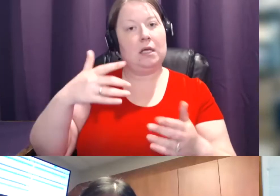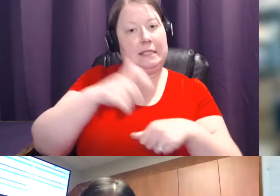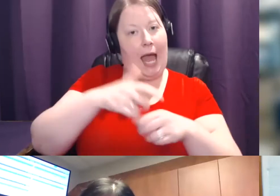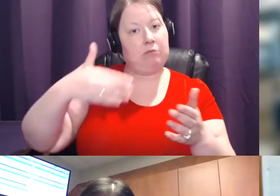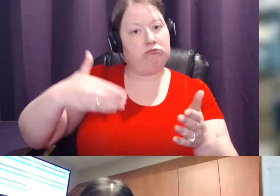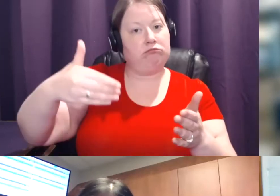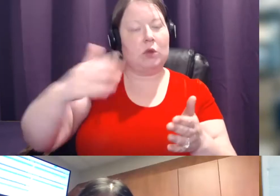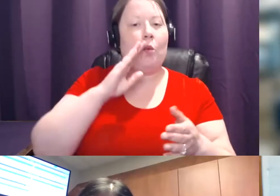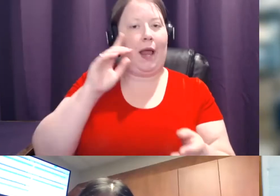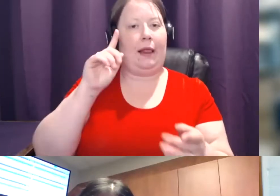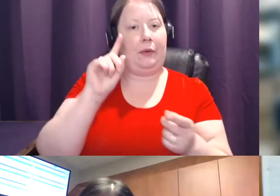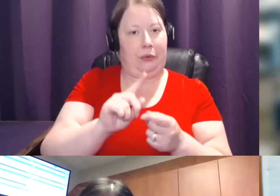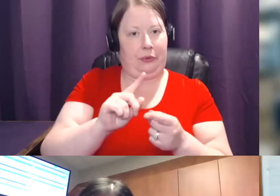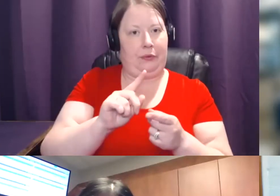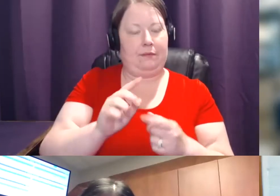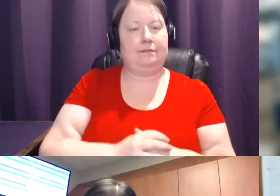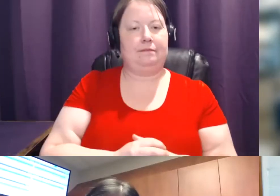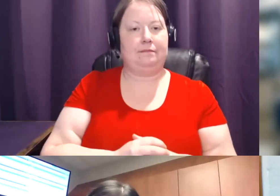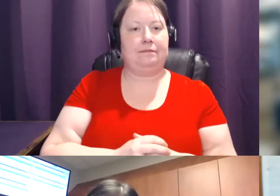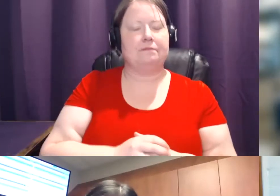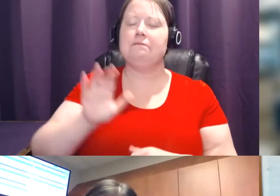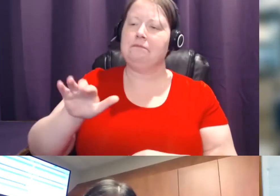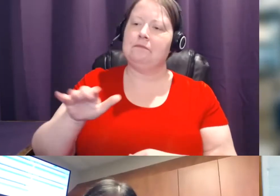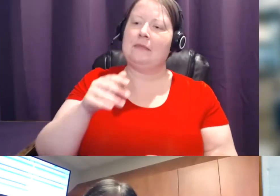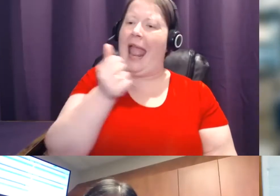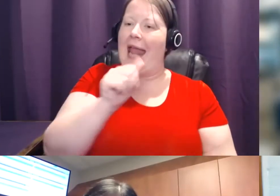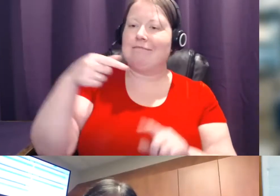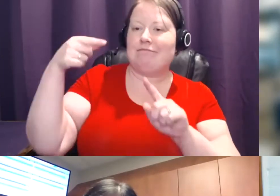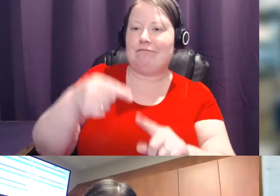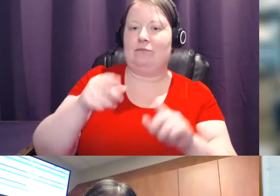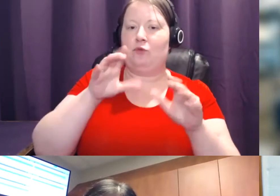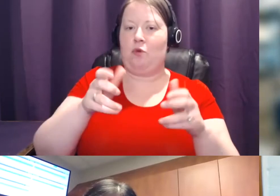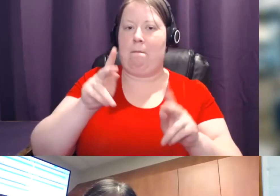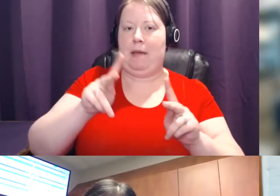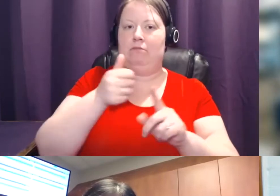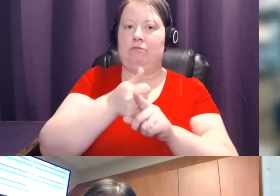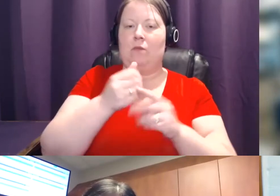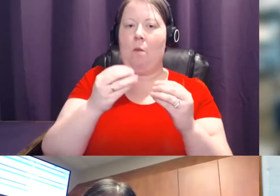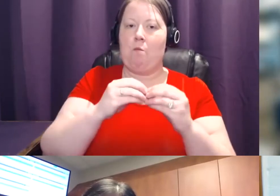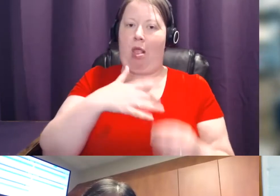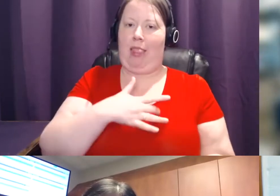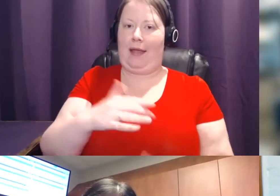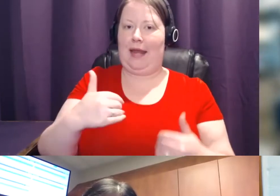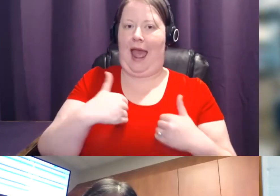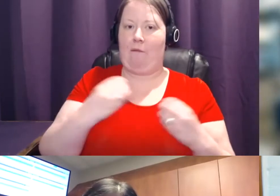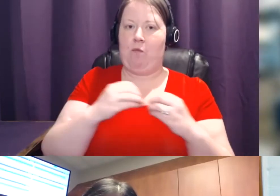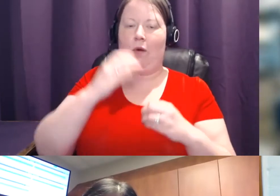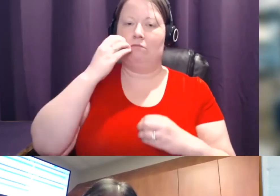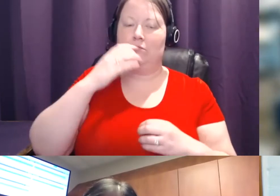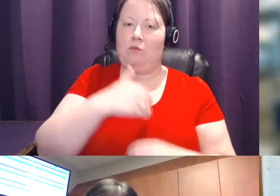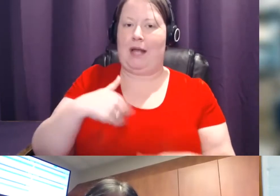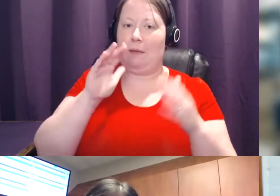Dr. Nathan, is there a particular demographic that's more likely to have denser breasts than others? And if so, why?